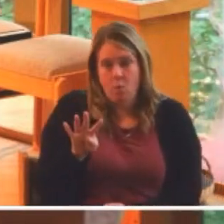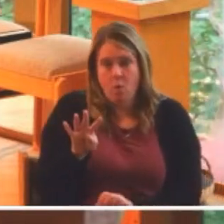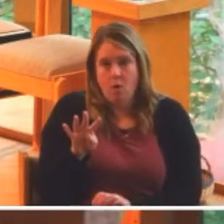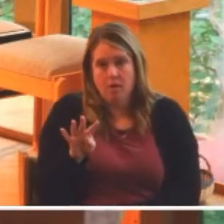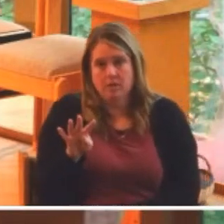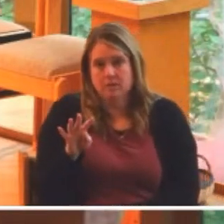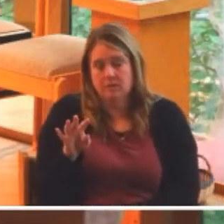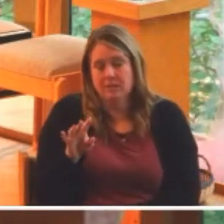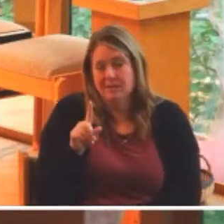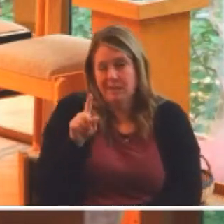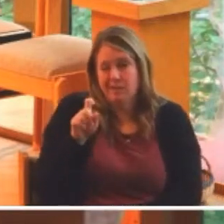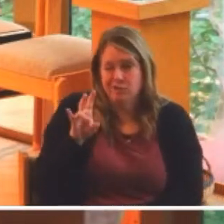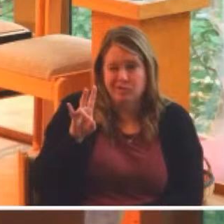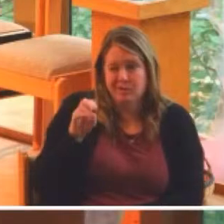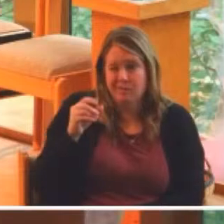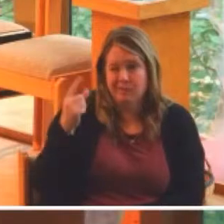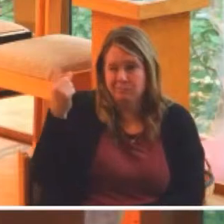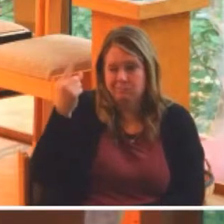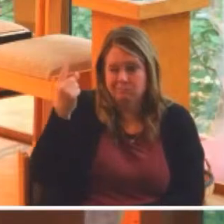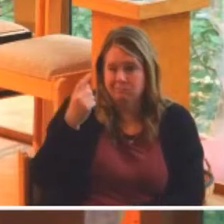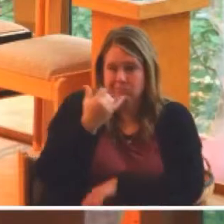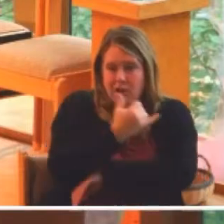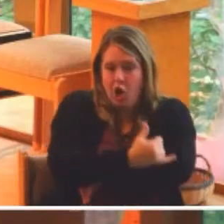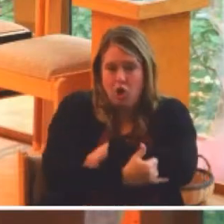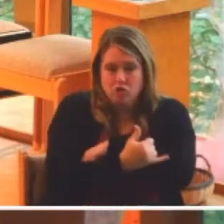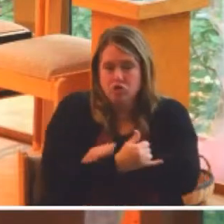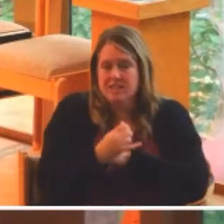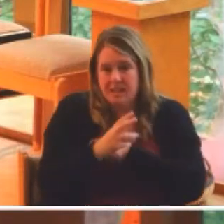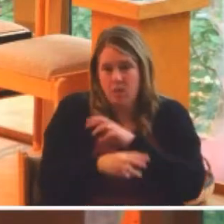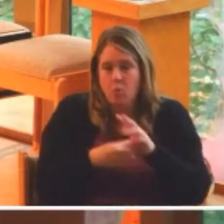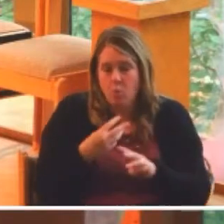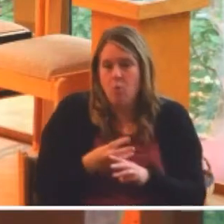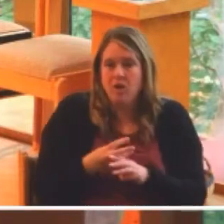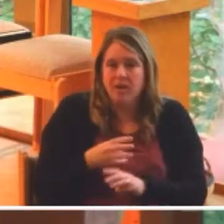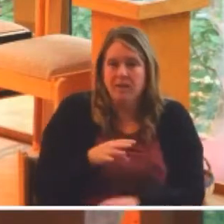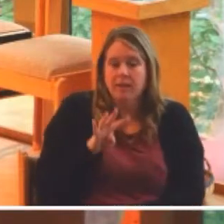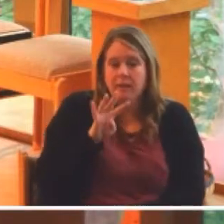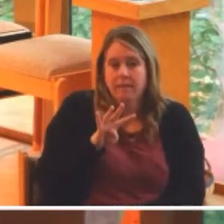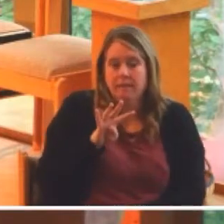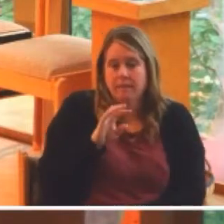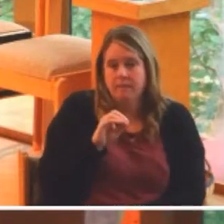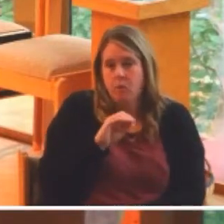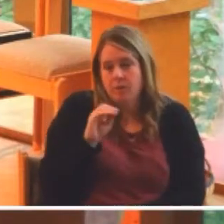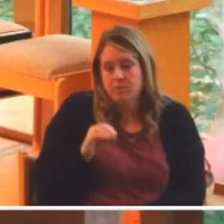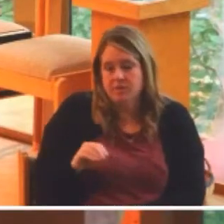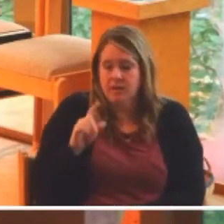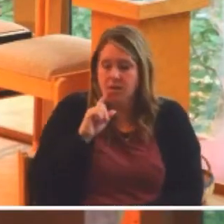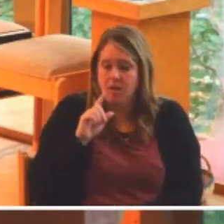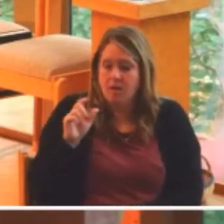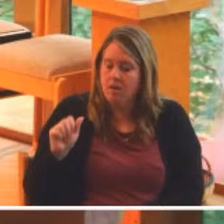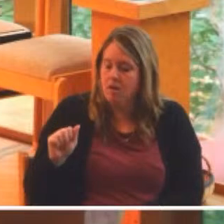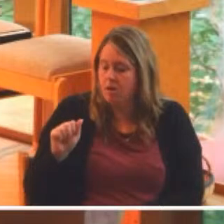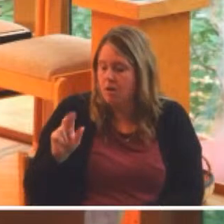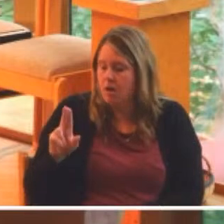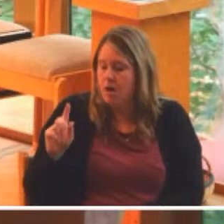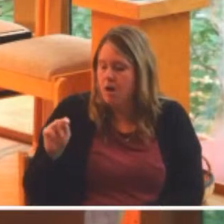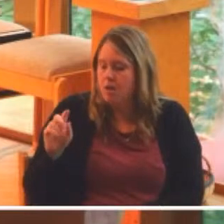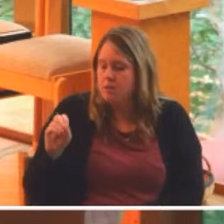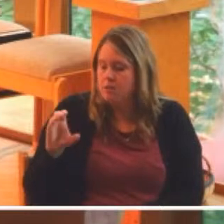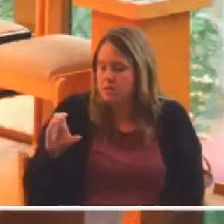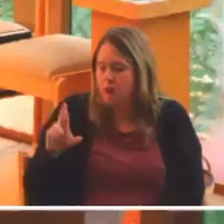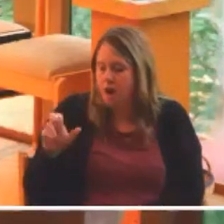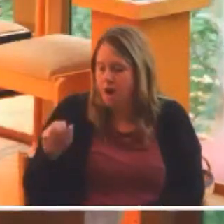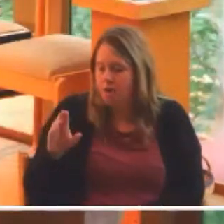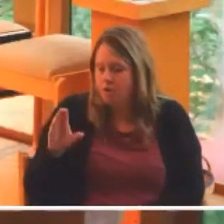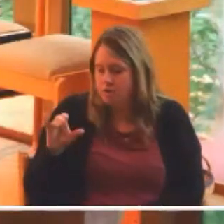some odd countries in the world, more than 40 percent of them are autocracies. Of the